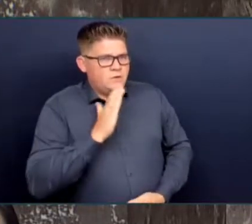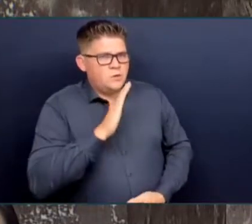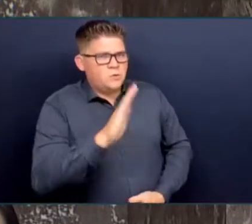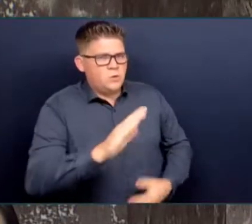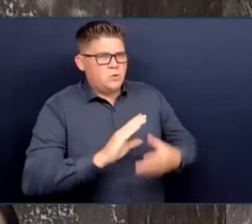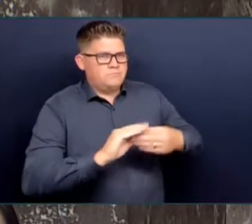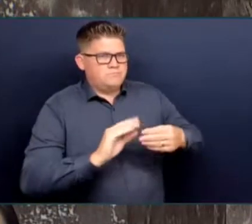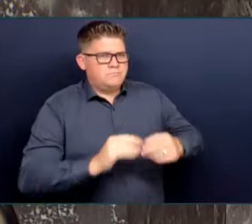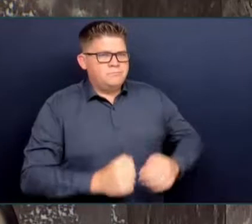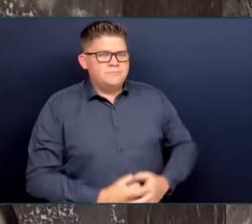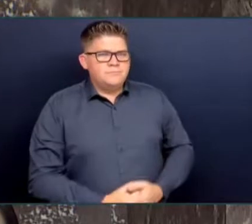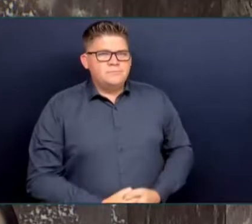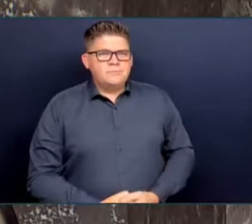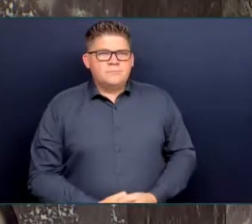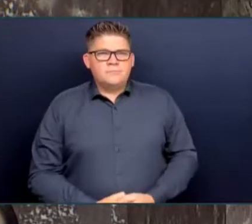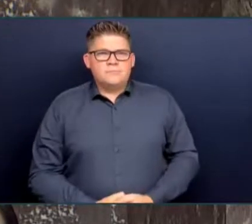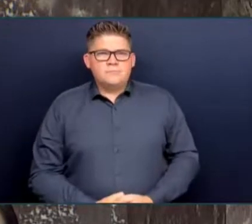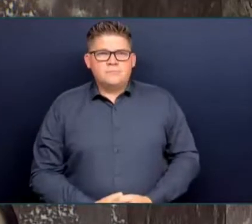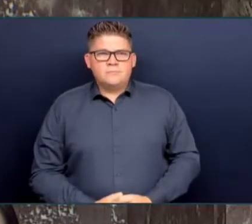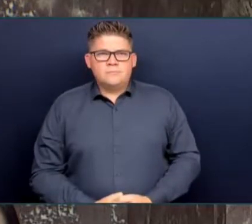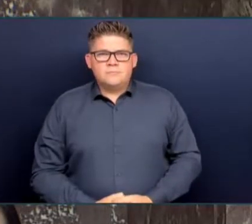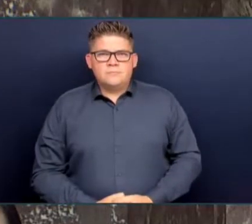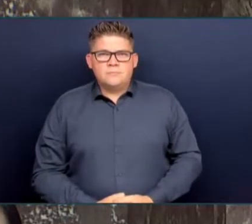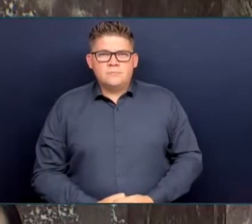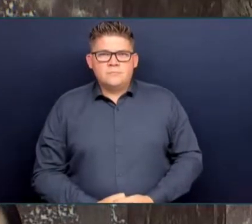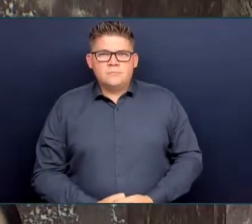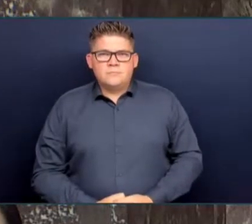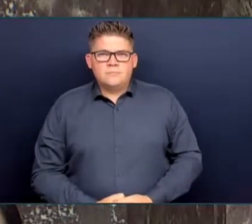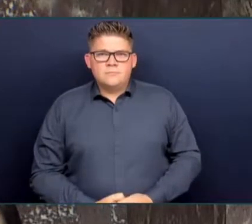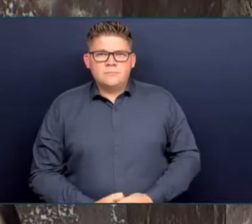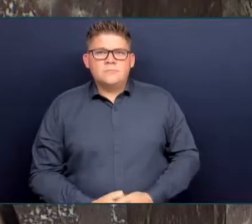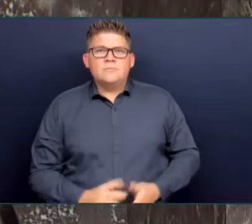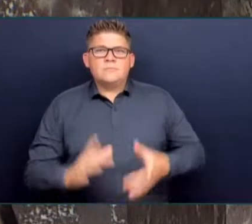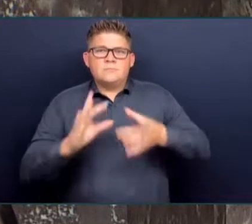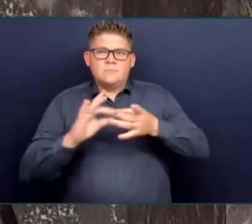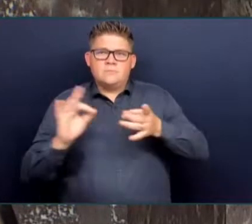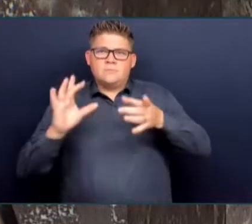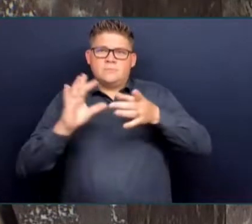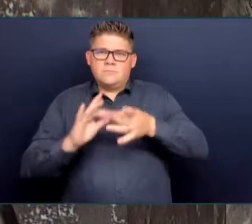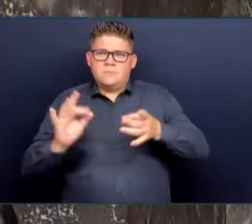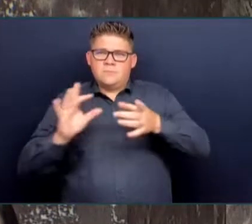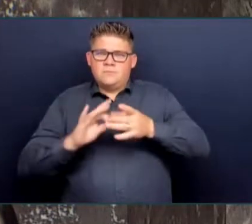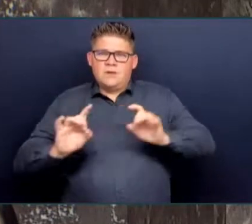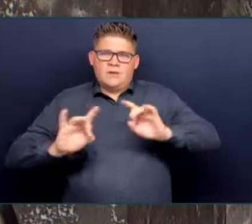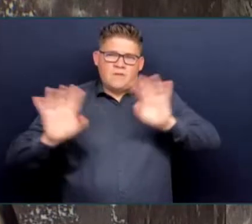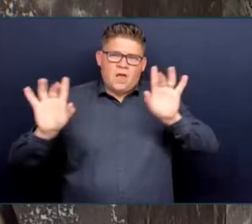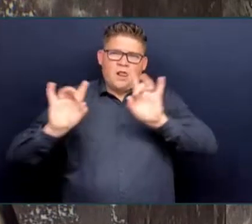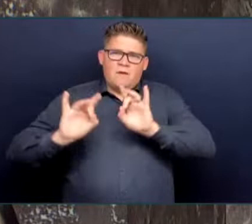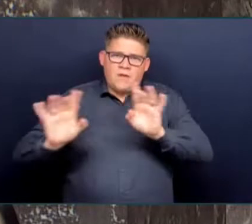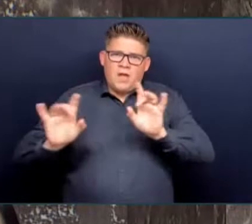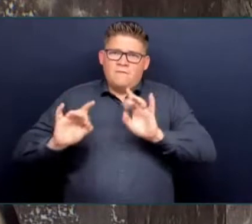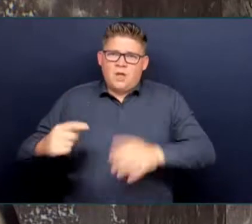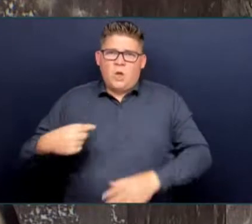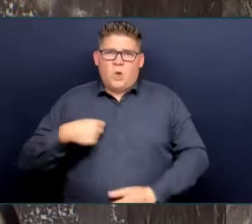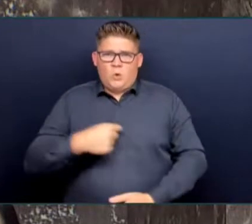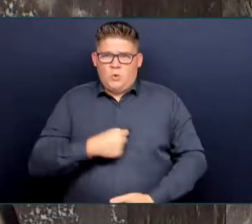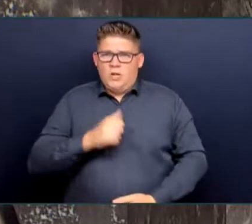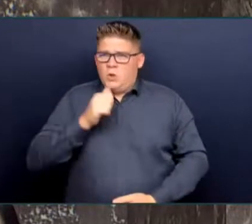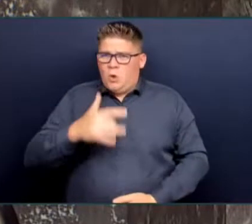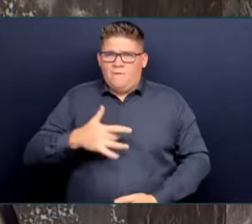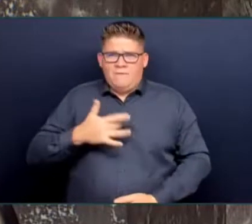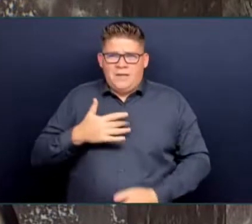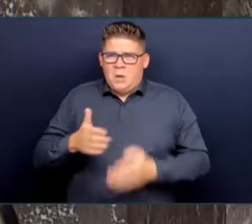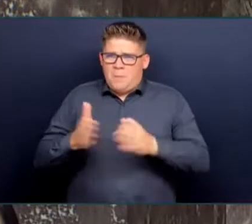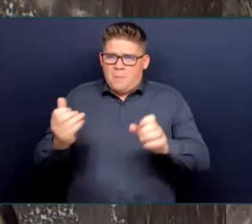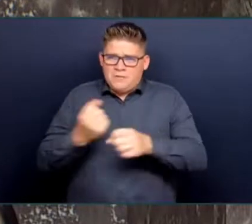opportunity to point out, when she makes an outrageous statement that we don't take public safety seriously, that she should know